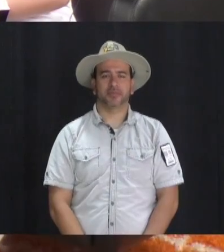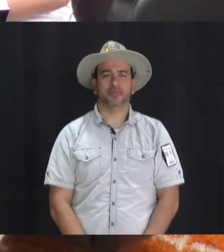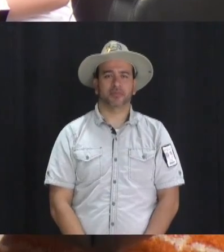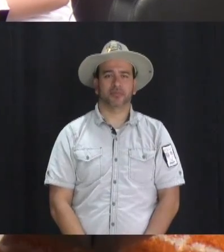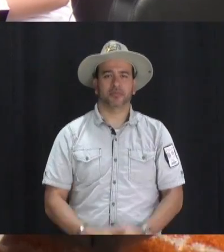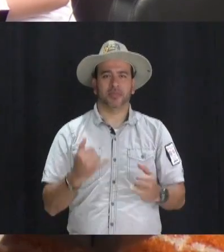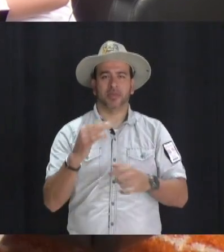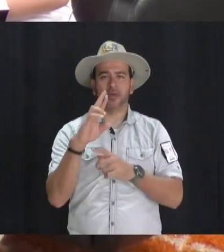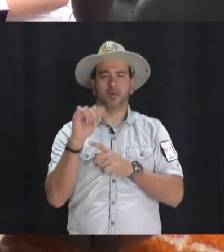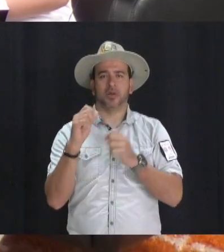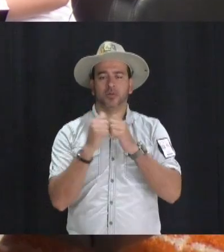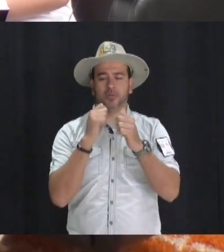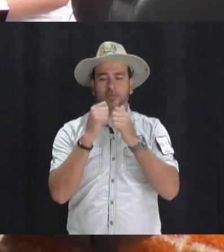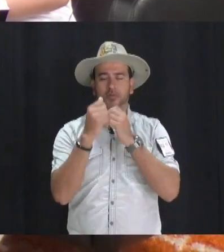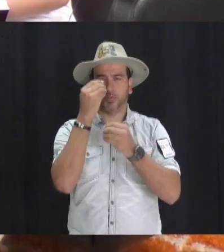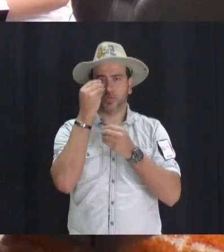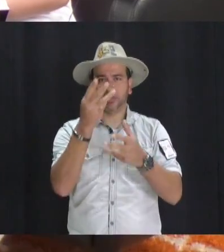Now to Rachel with your sports news.